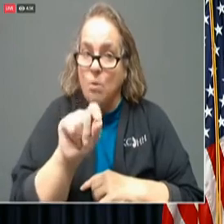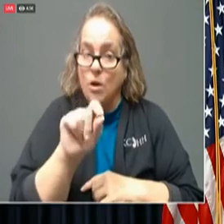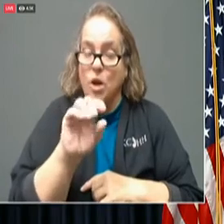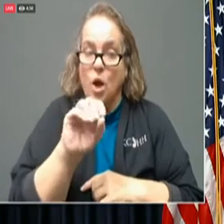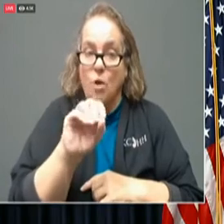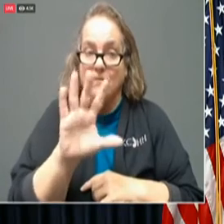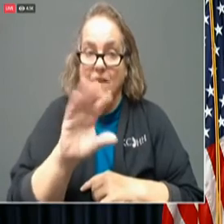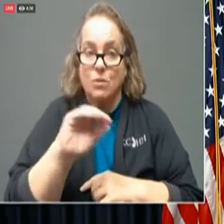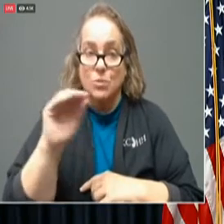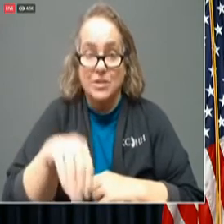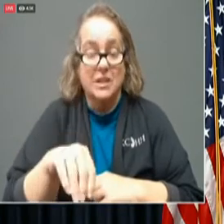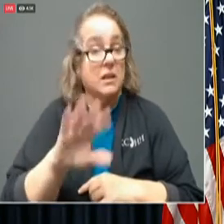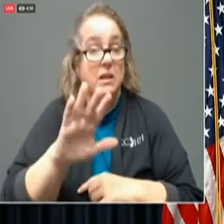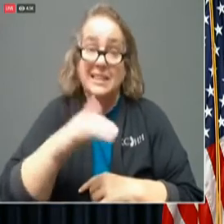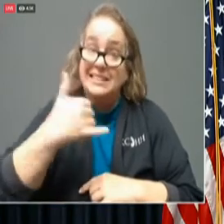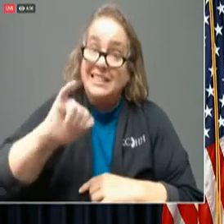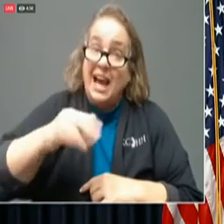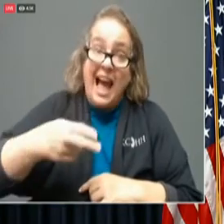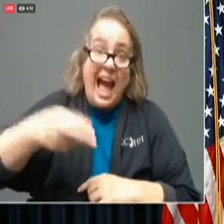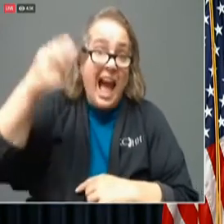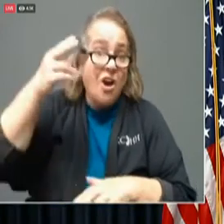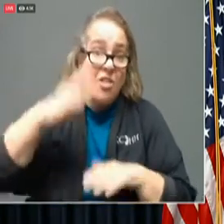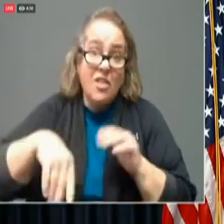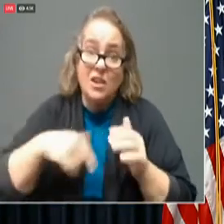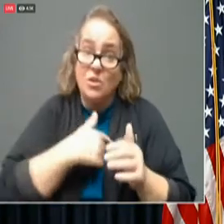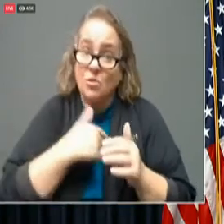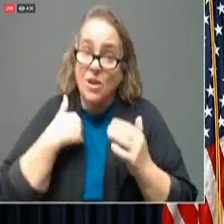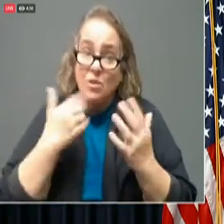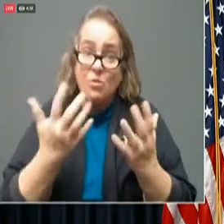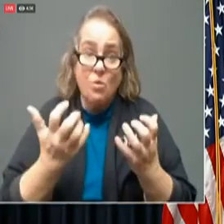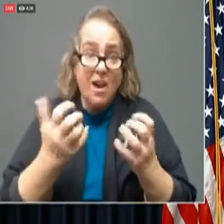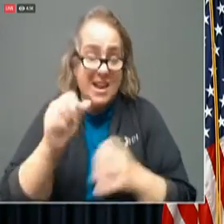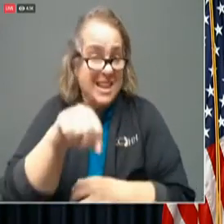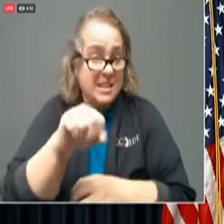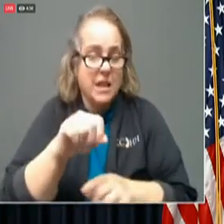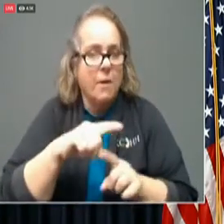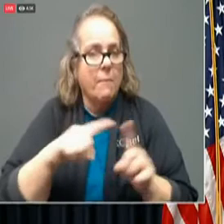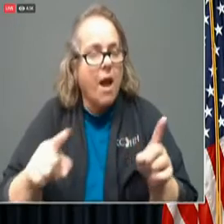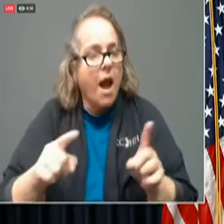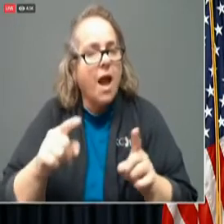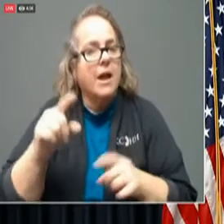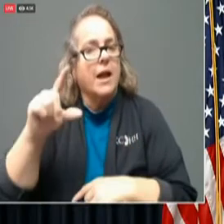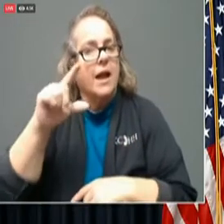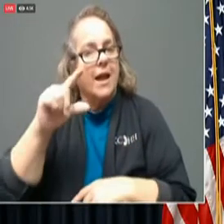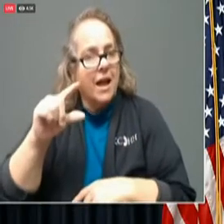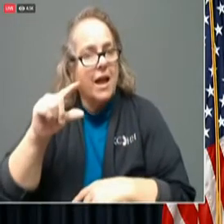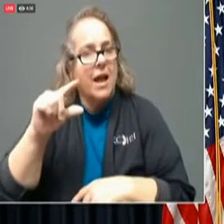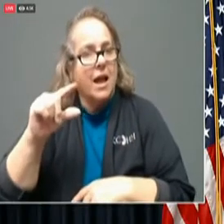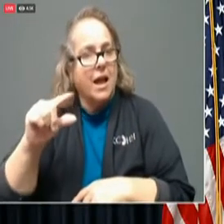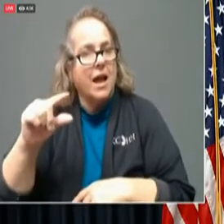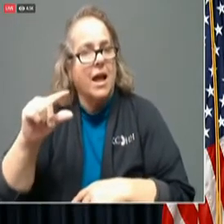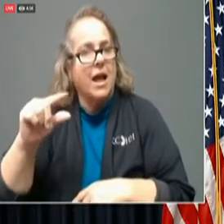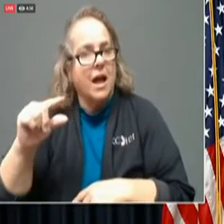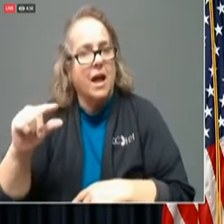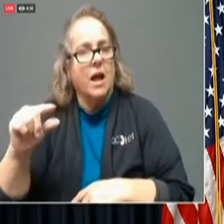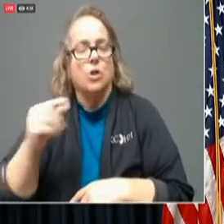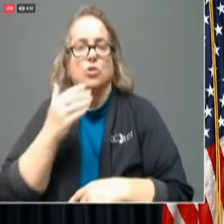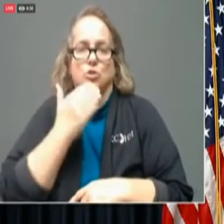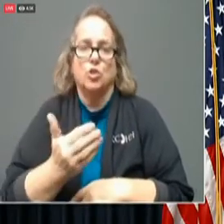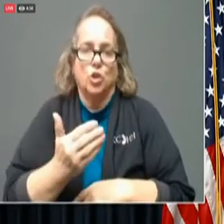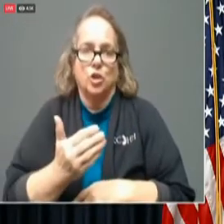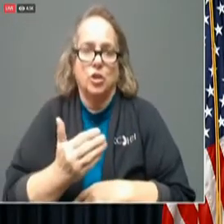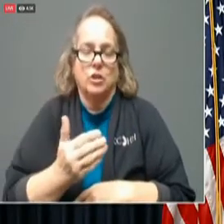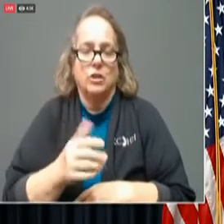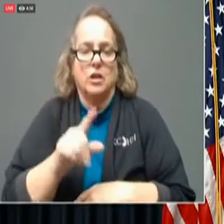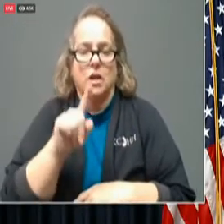more than we want. But that trend in seeing it decrease, uh, is is a good trend. And we have 116